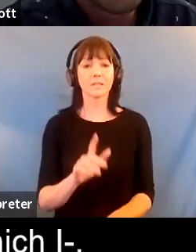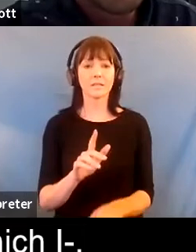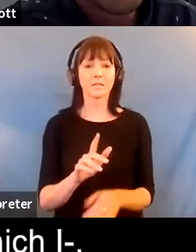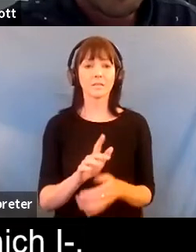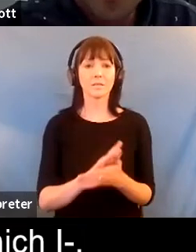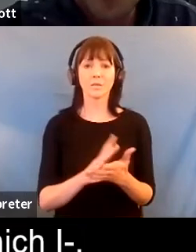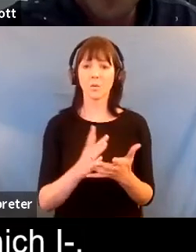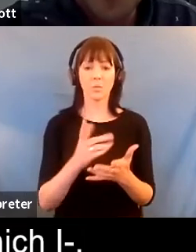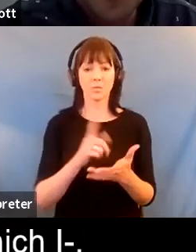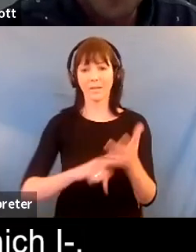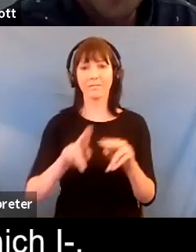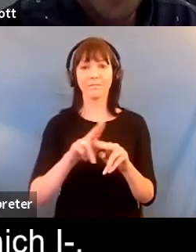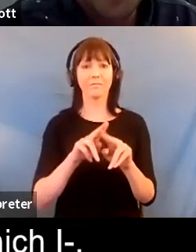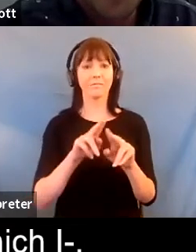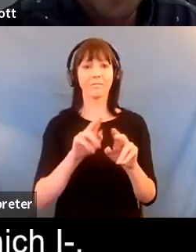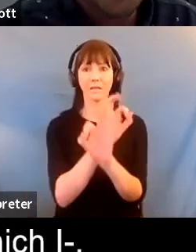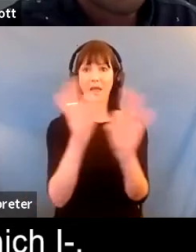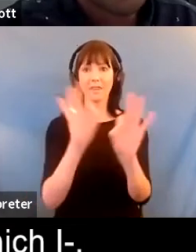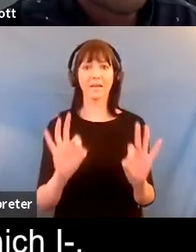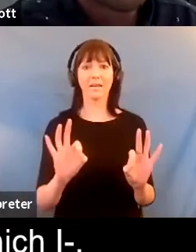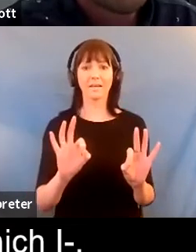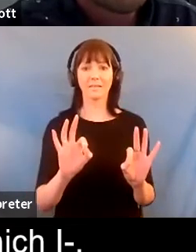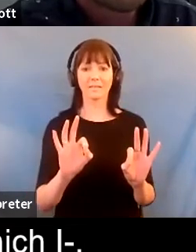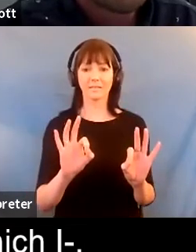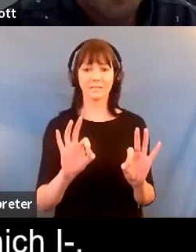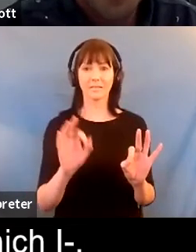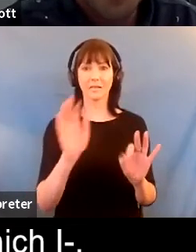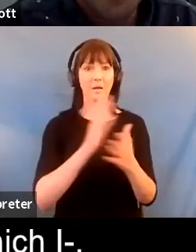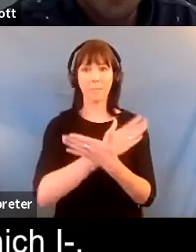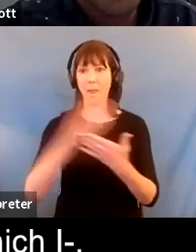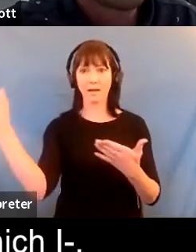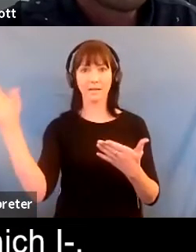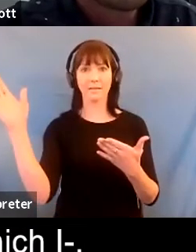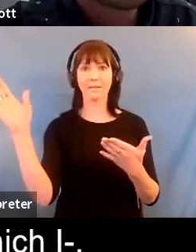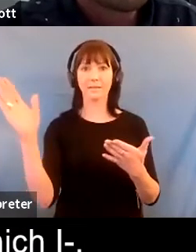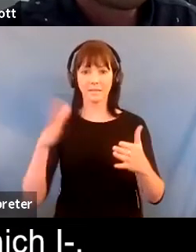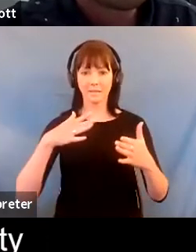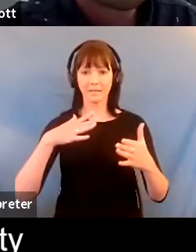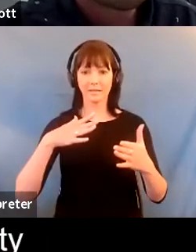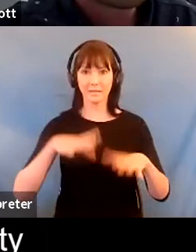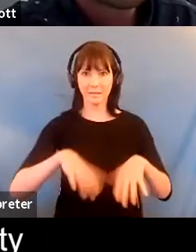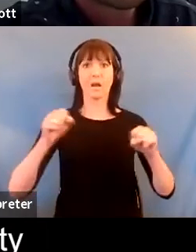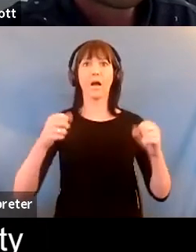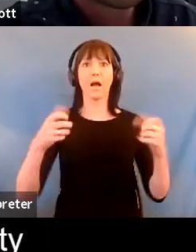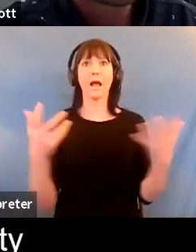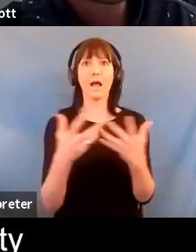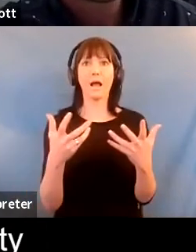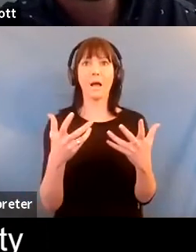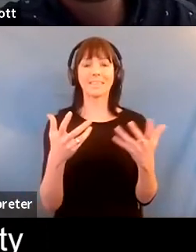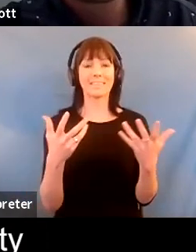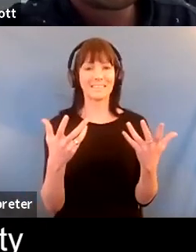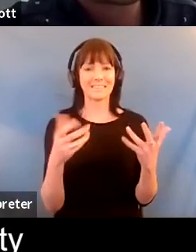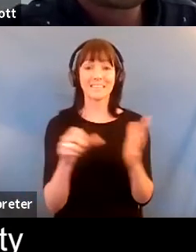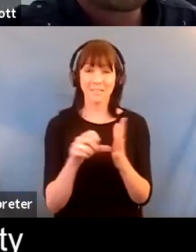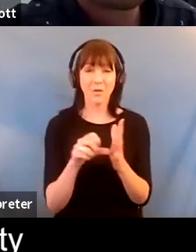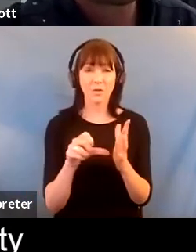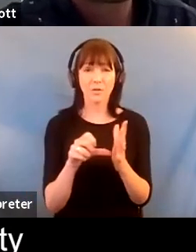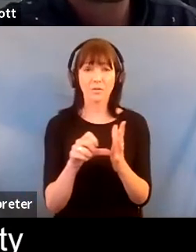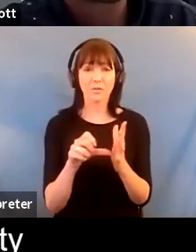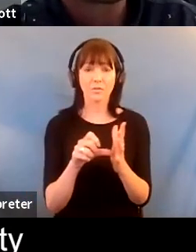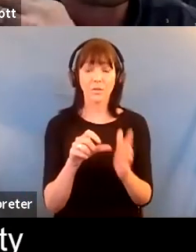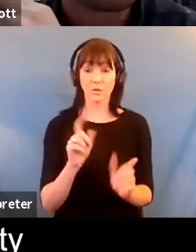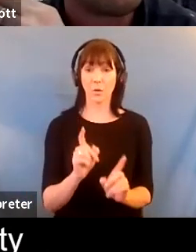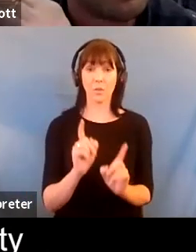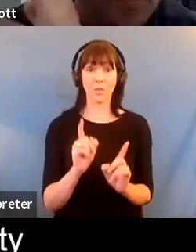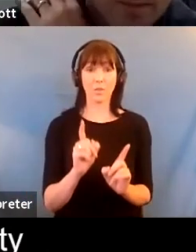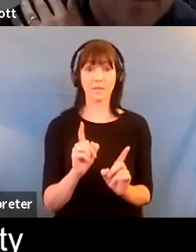canvas and just doing something which i and that's where i kind of feel a lot of the benefit of creativity is he's actually in